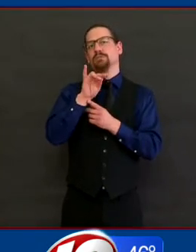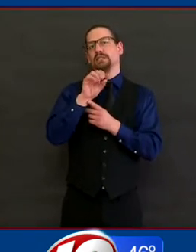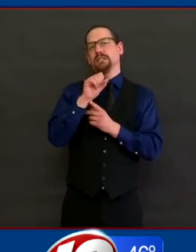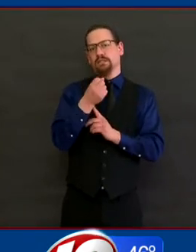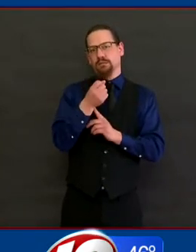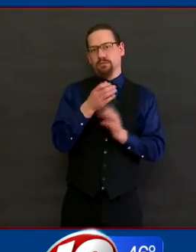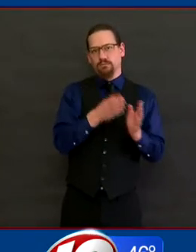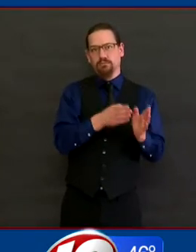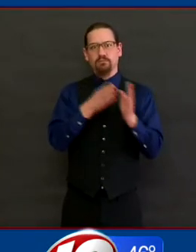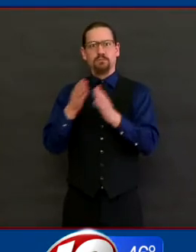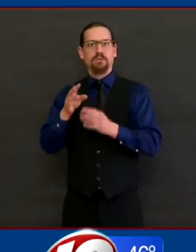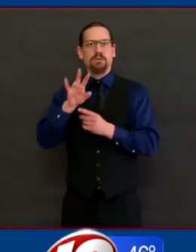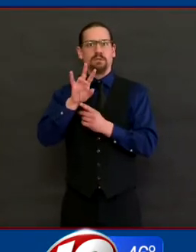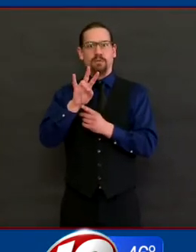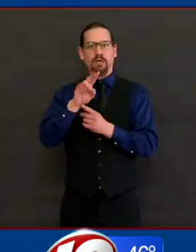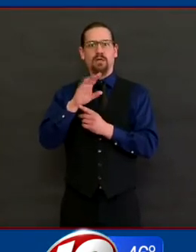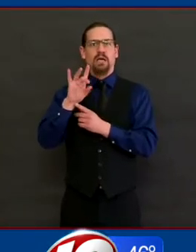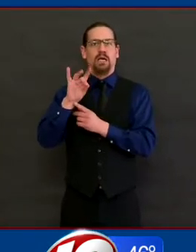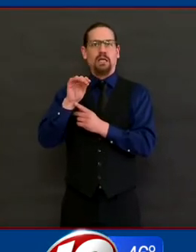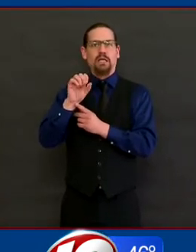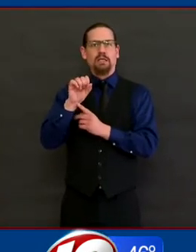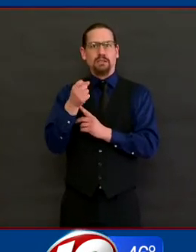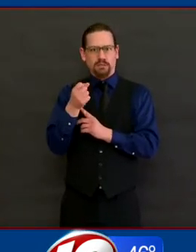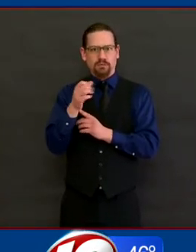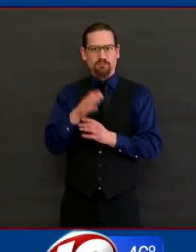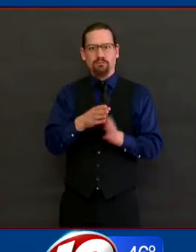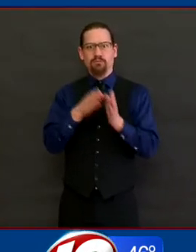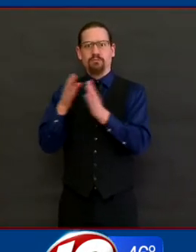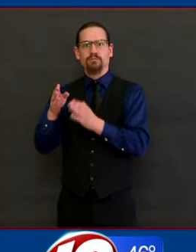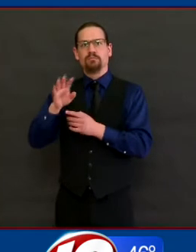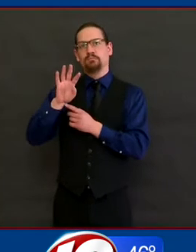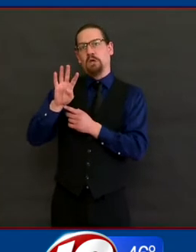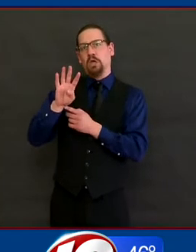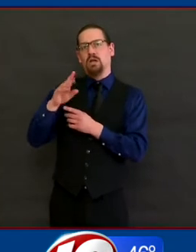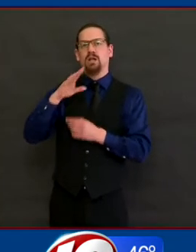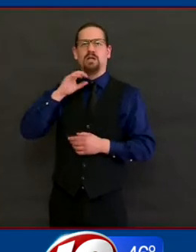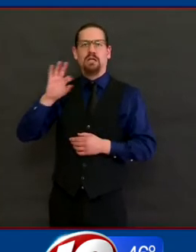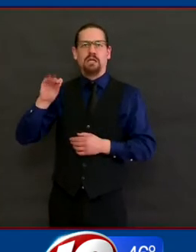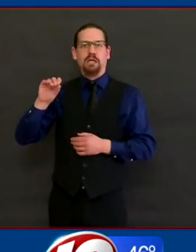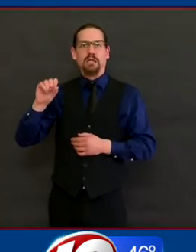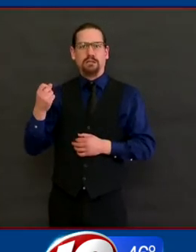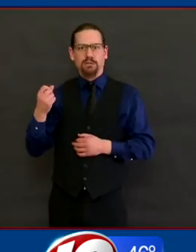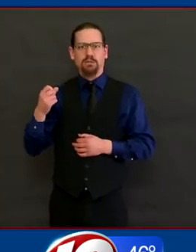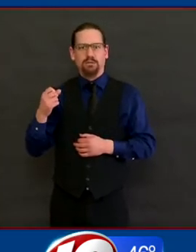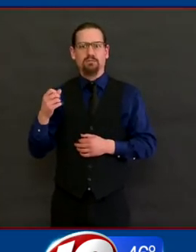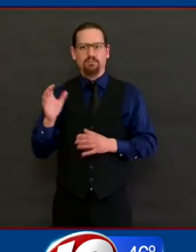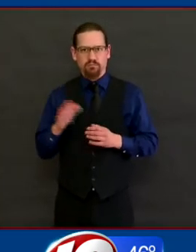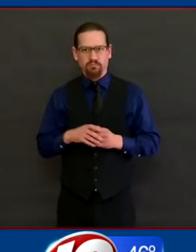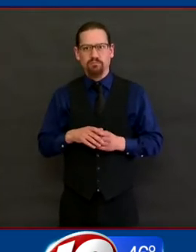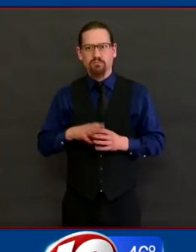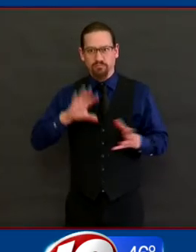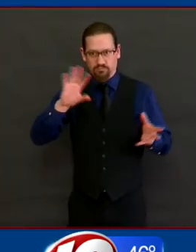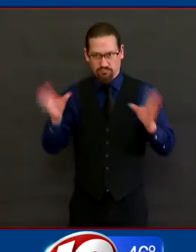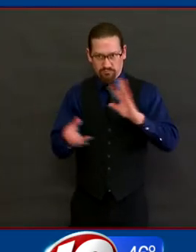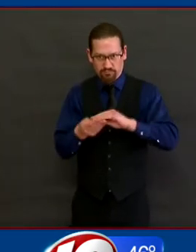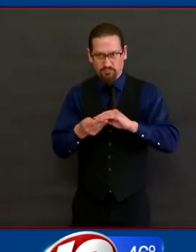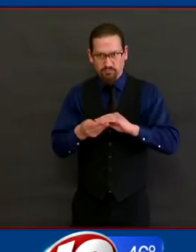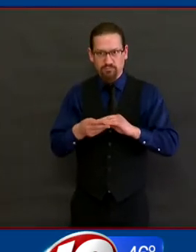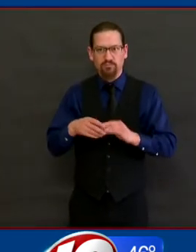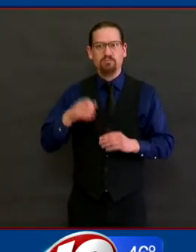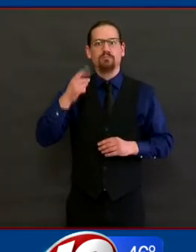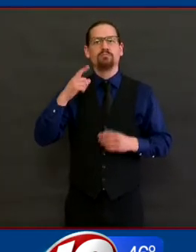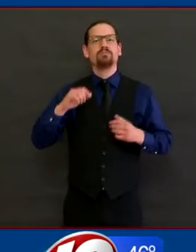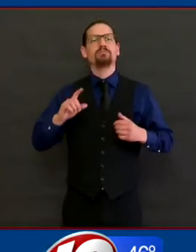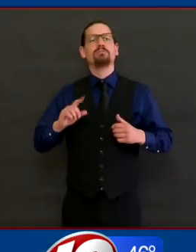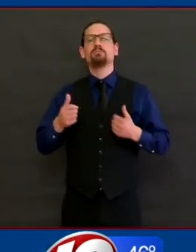and all 18 of these people lived in our congregate care settings, such as nursing